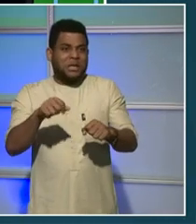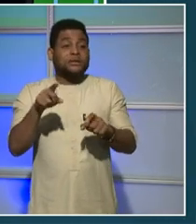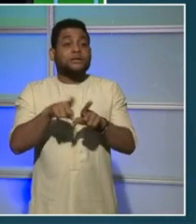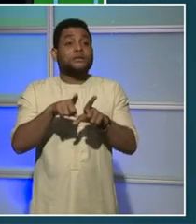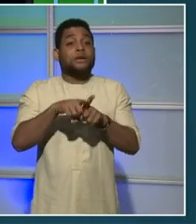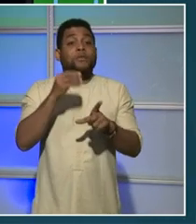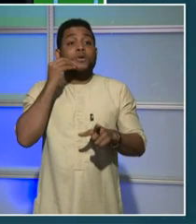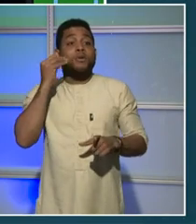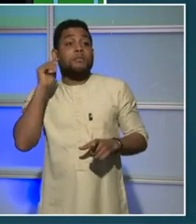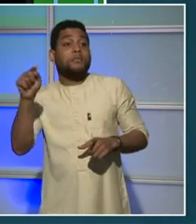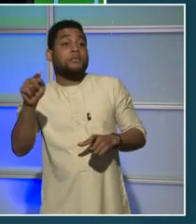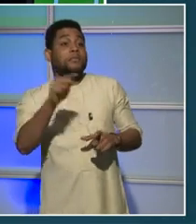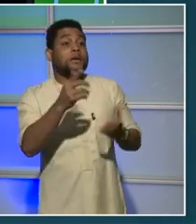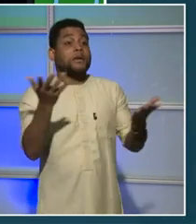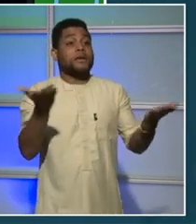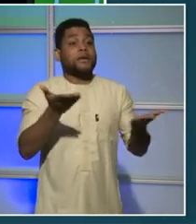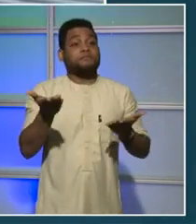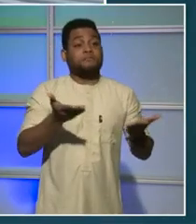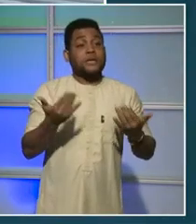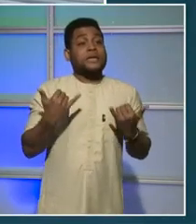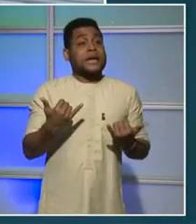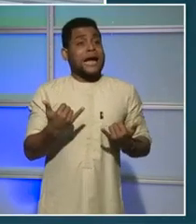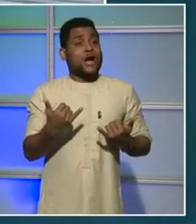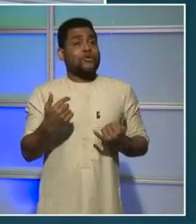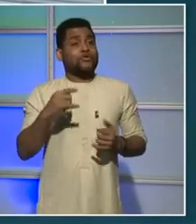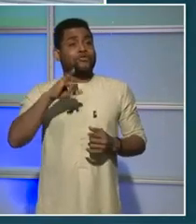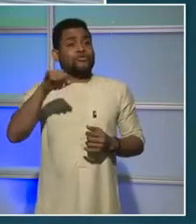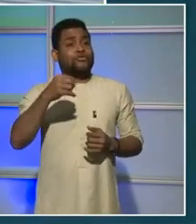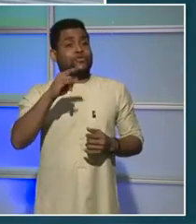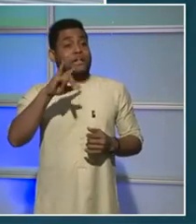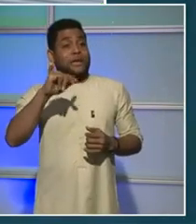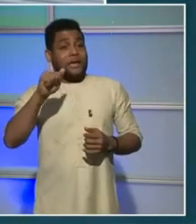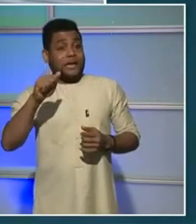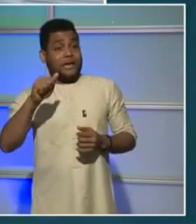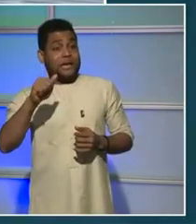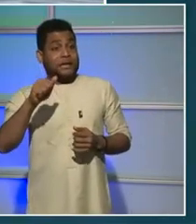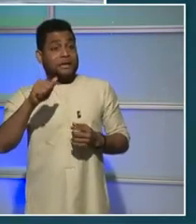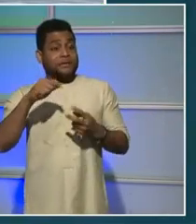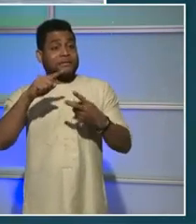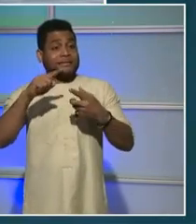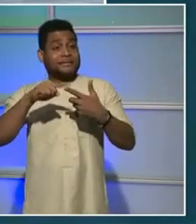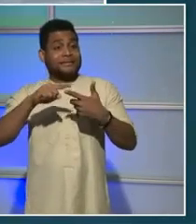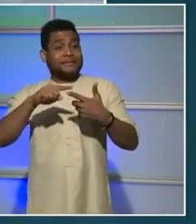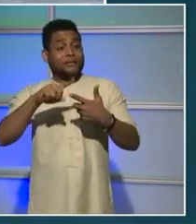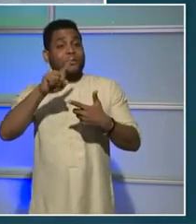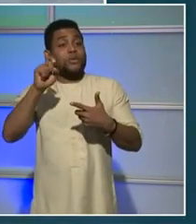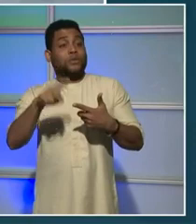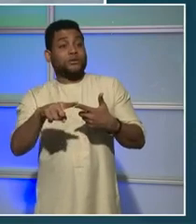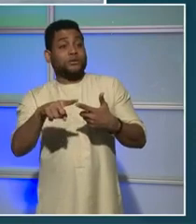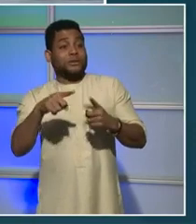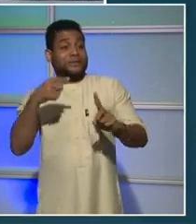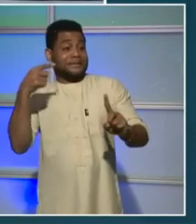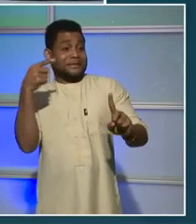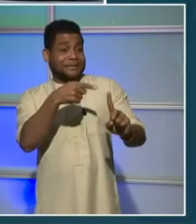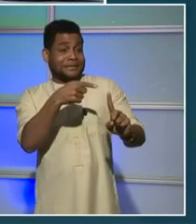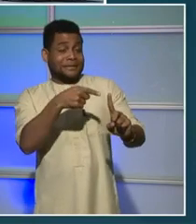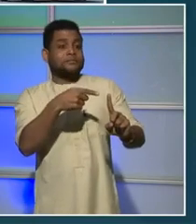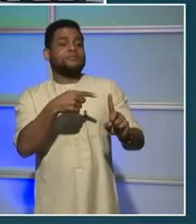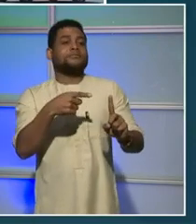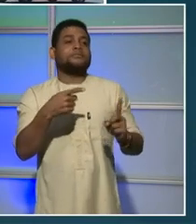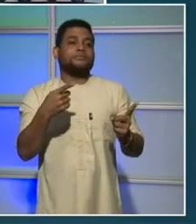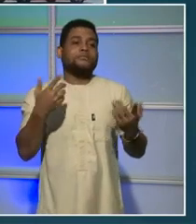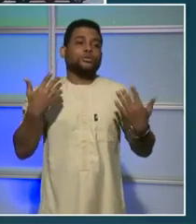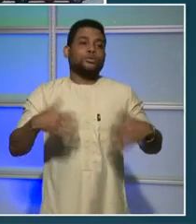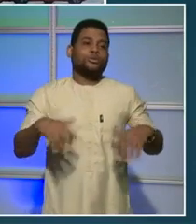Julia, take us to our next in-studio question. Indeed, Tomas. Now, this next COVID hero, they definitely advocated